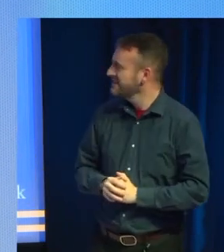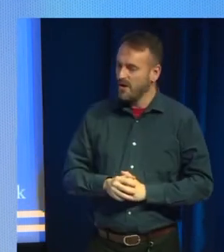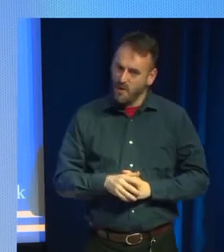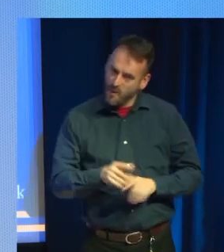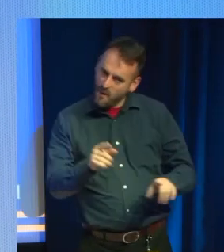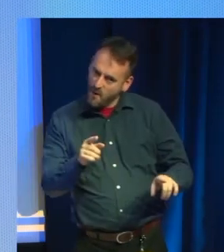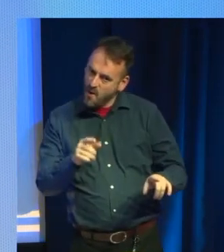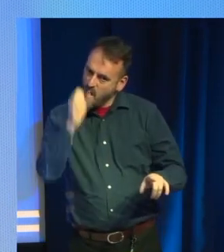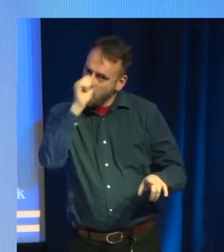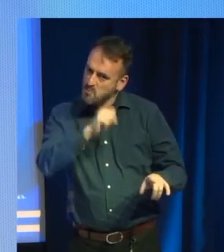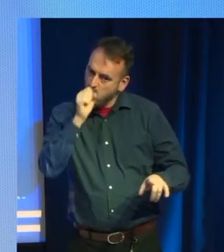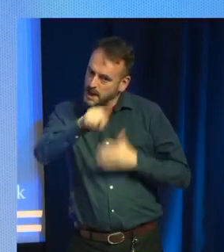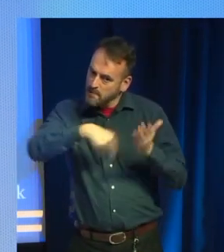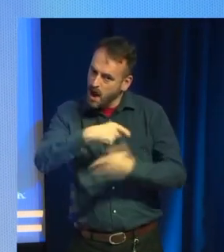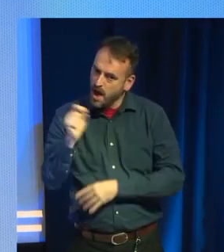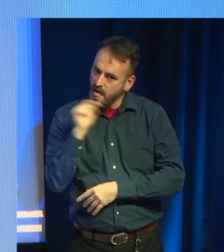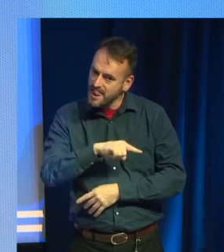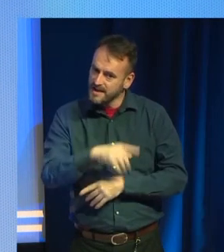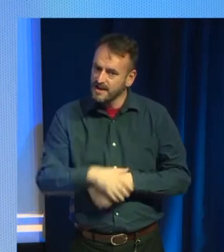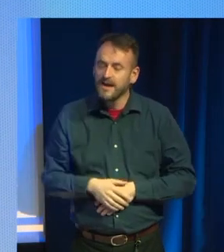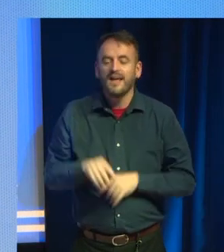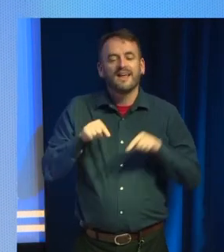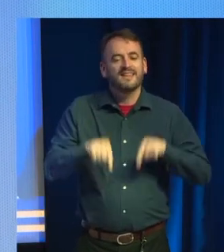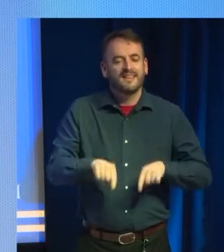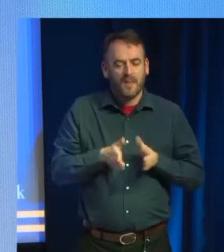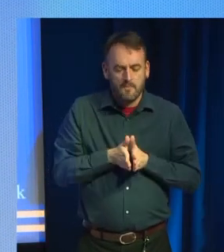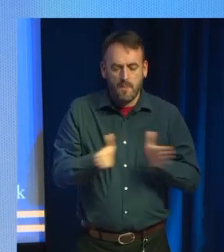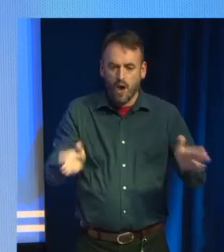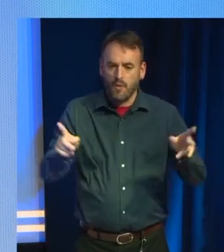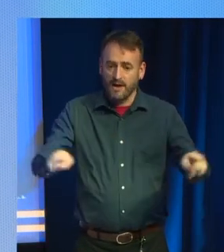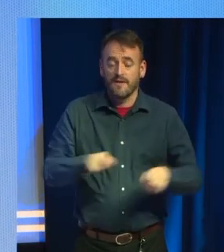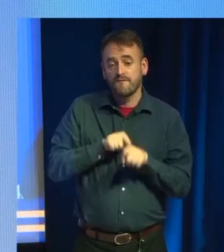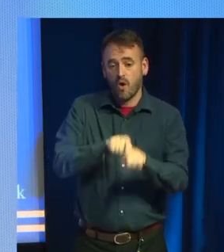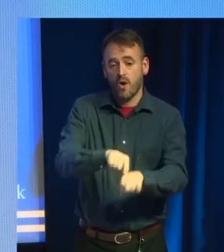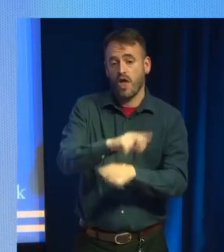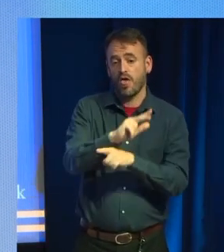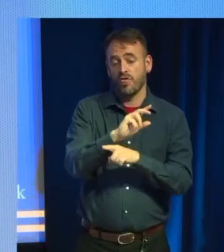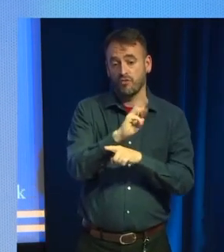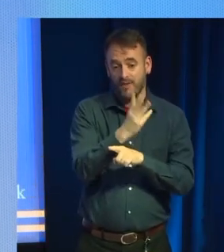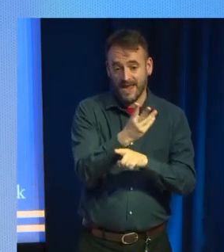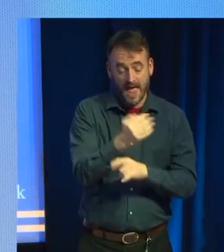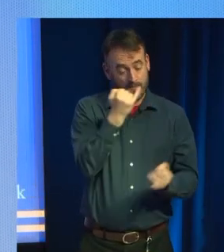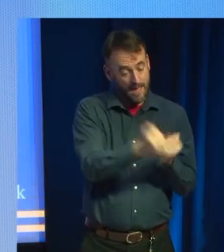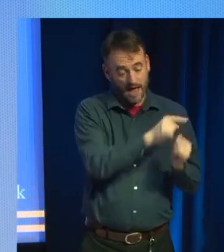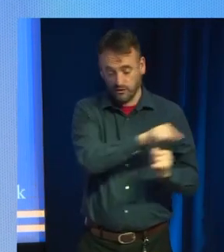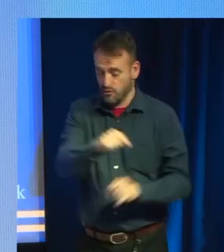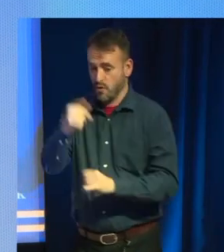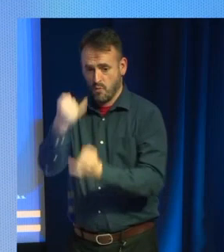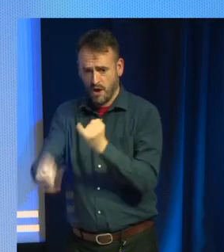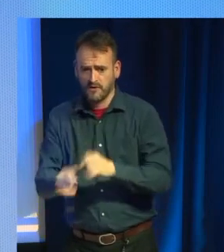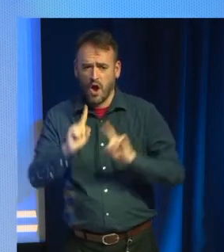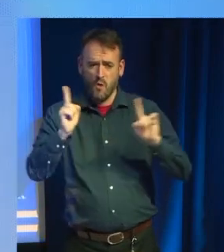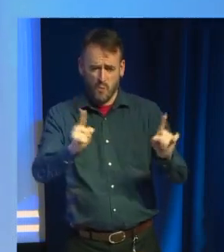This is parting of the ways. Follow three, bad to worse. What a scab infested odorous pit.